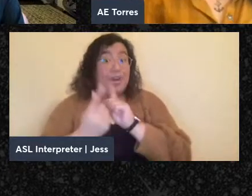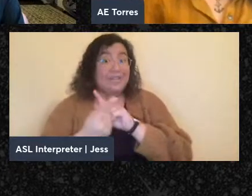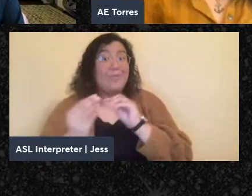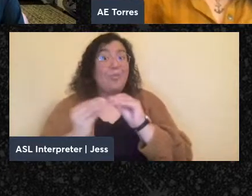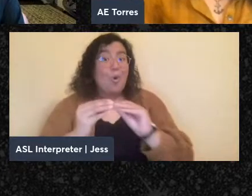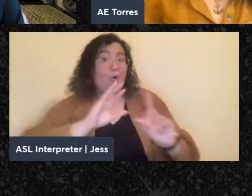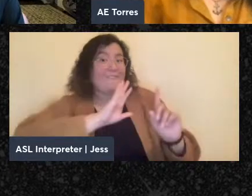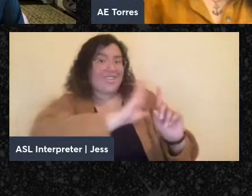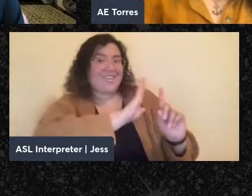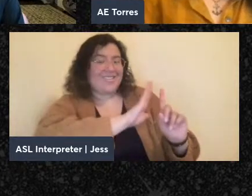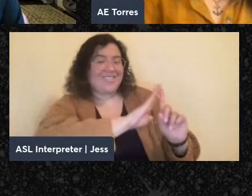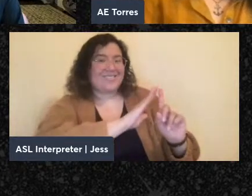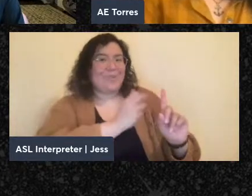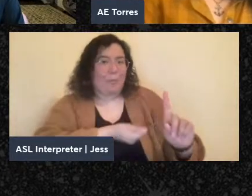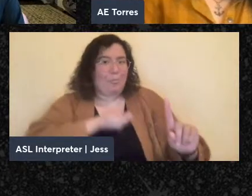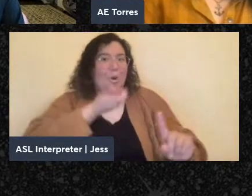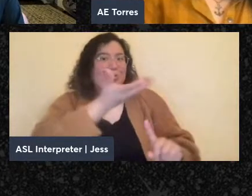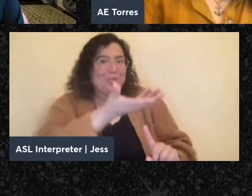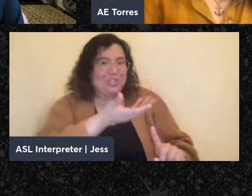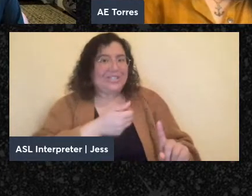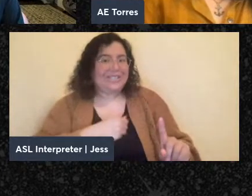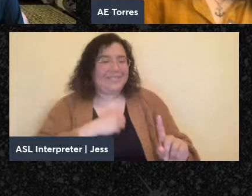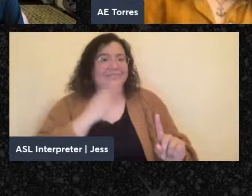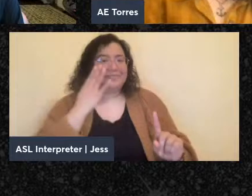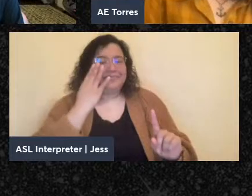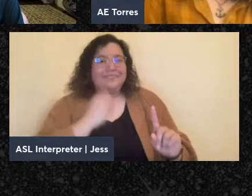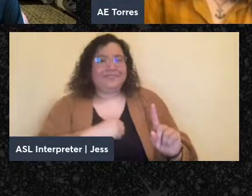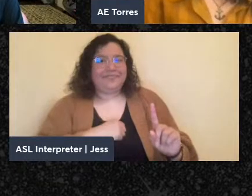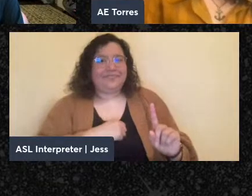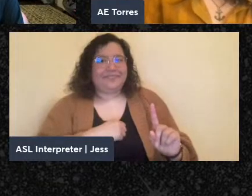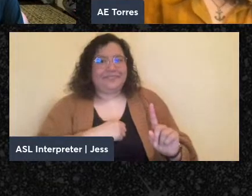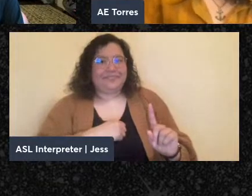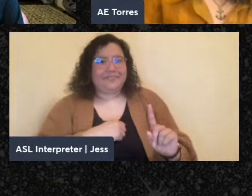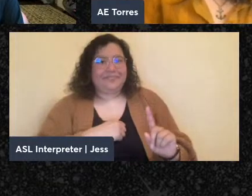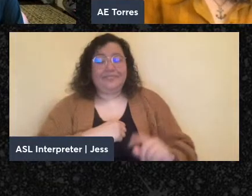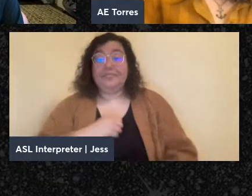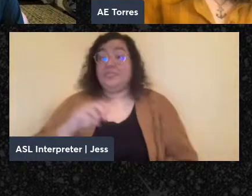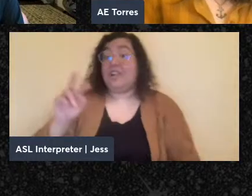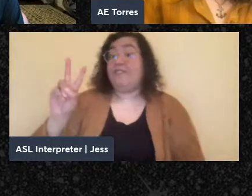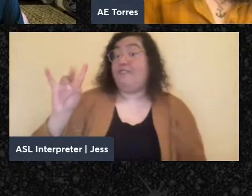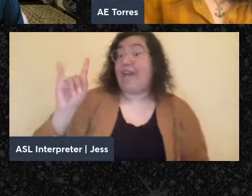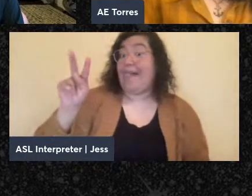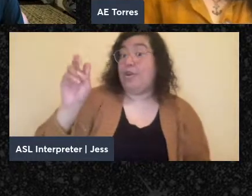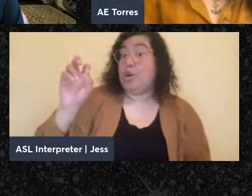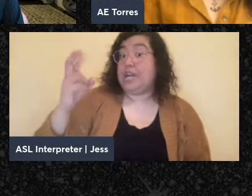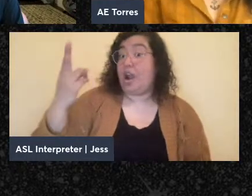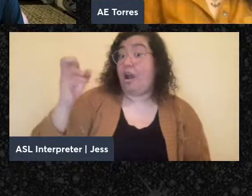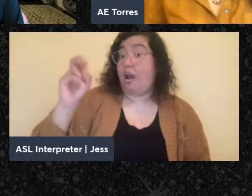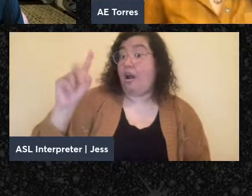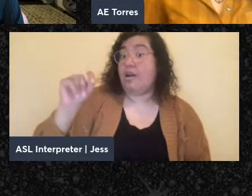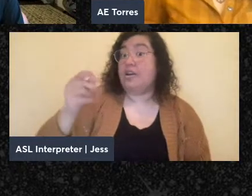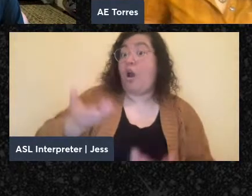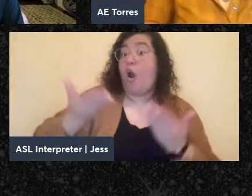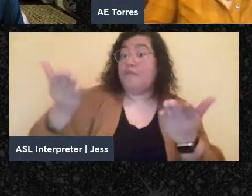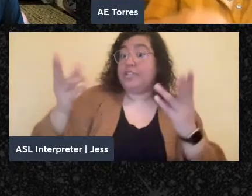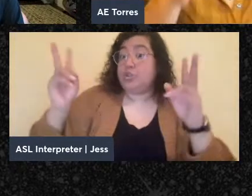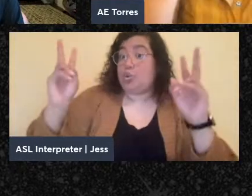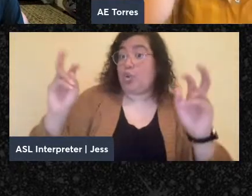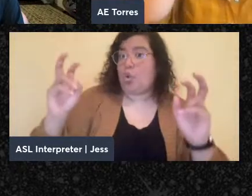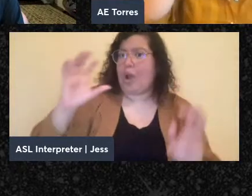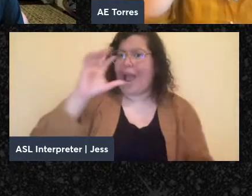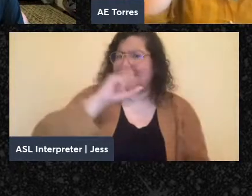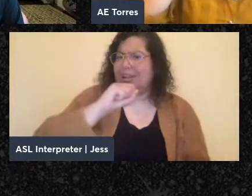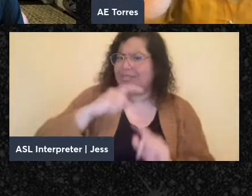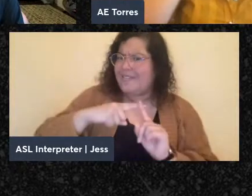Edelstadt's poetry. And Valerie Hunt also offers a quote that I guess is